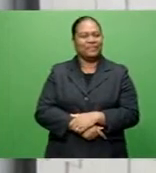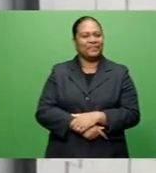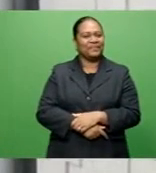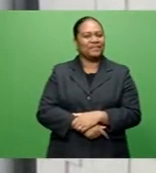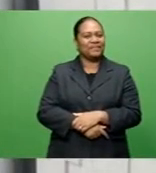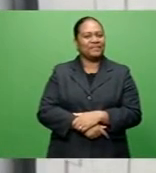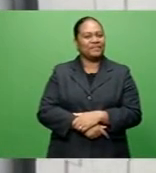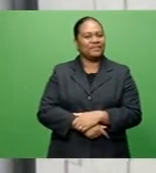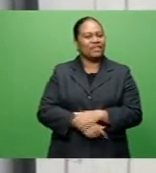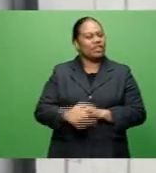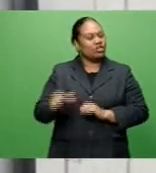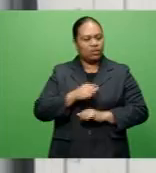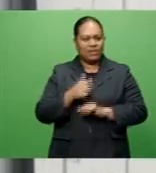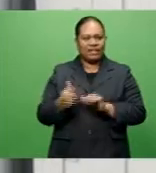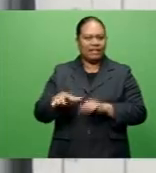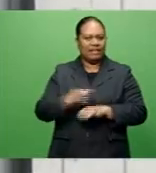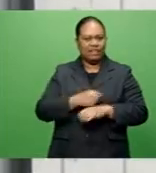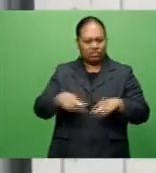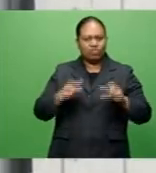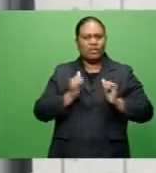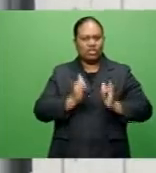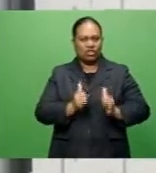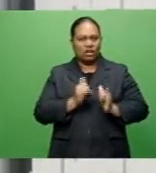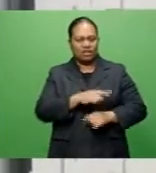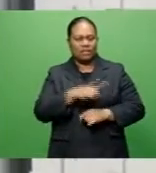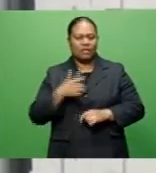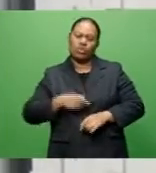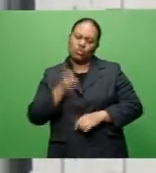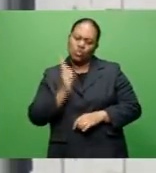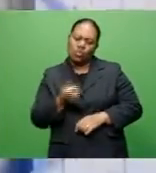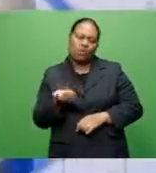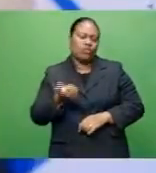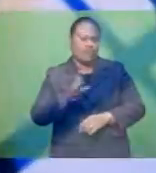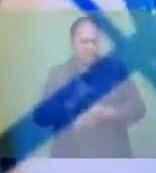They should be taken to task. Warnings came in advance already.